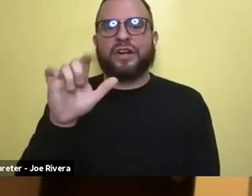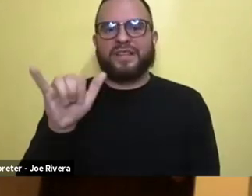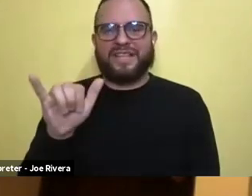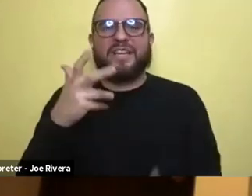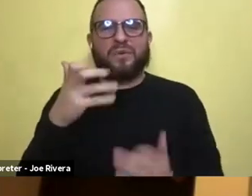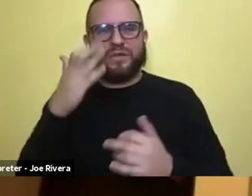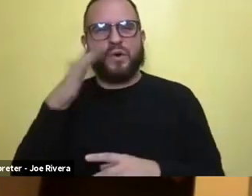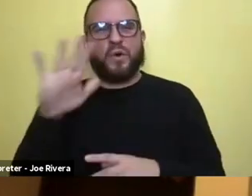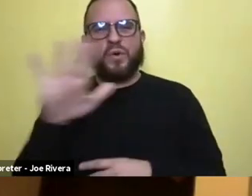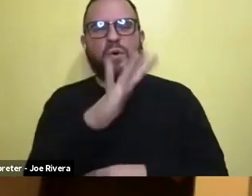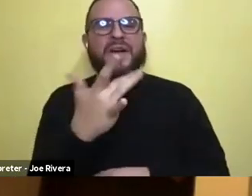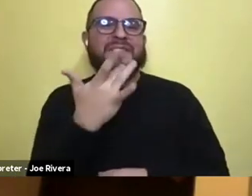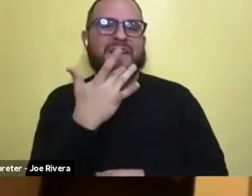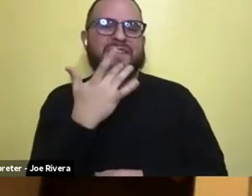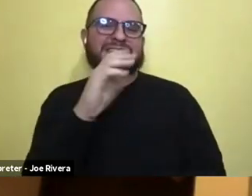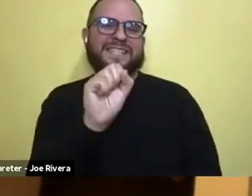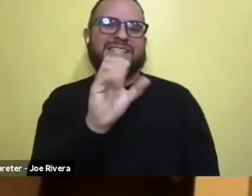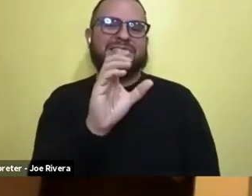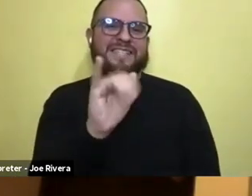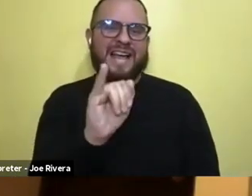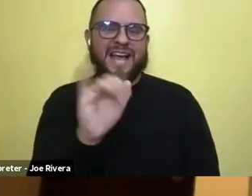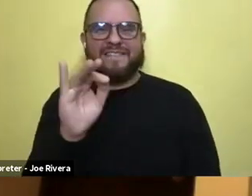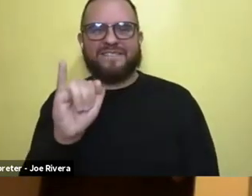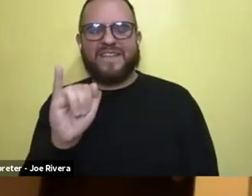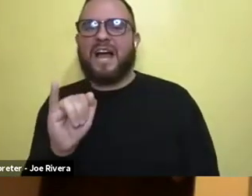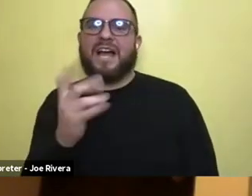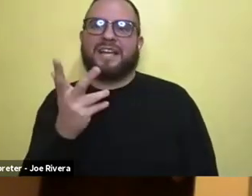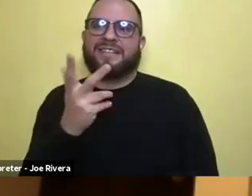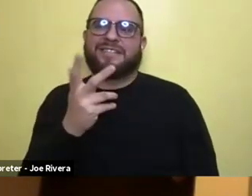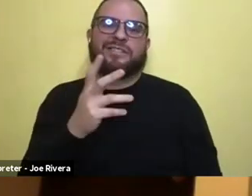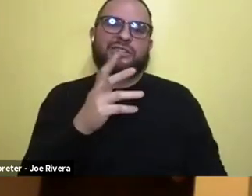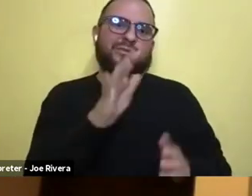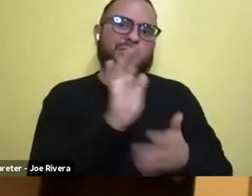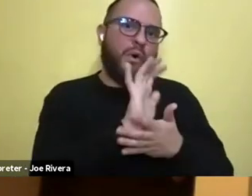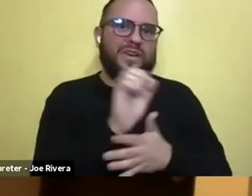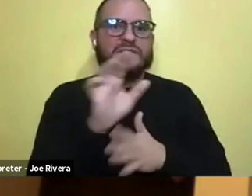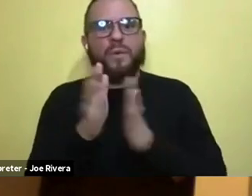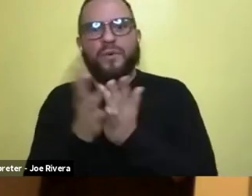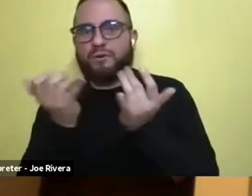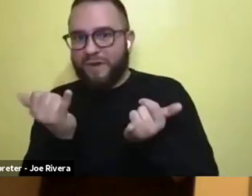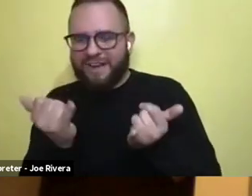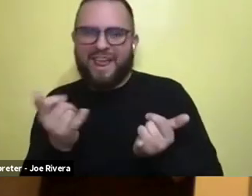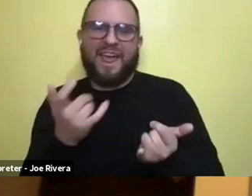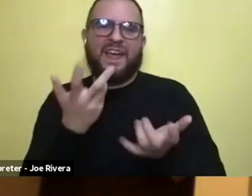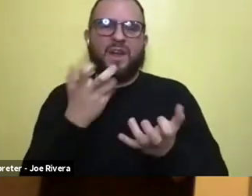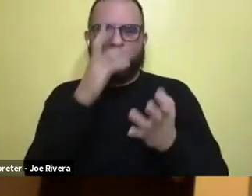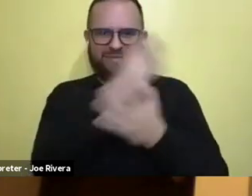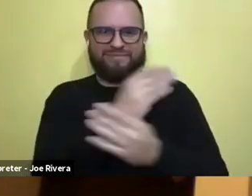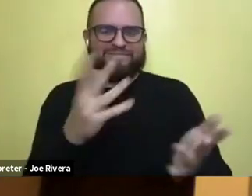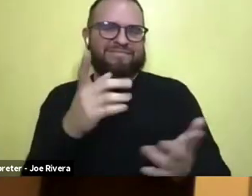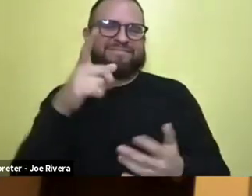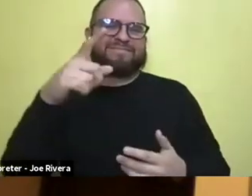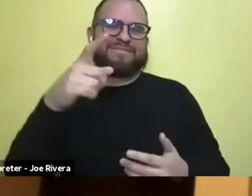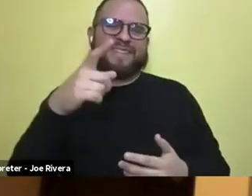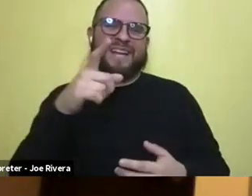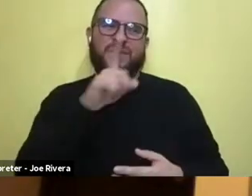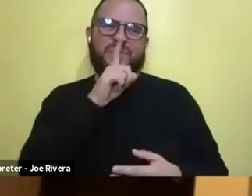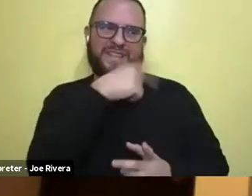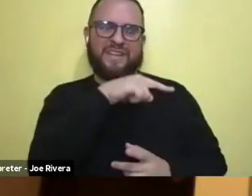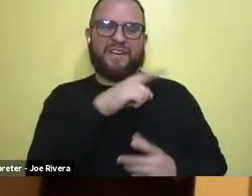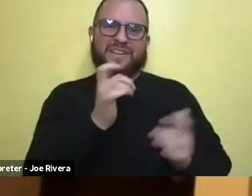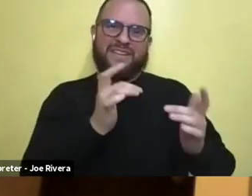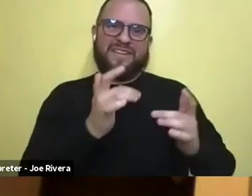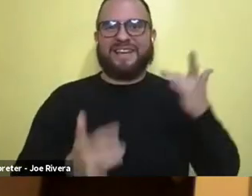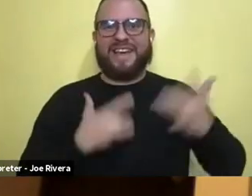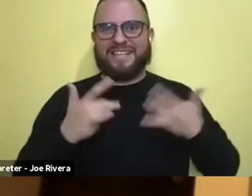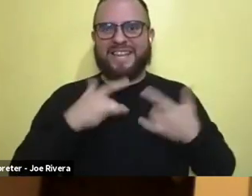-fi, um, or fantasy movies or books right now. Um, and she also wants to say that she's so excited for all kids to have this show as a part of their sci-fi and fantasy,